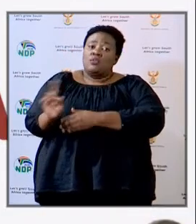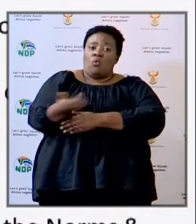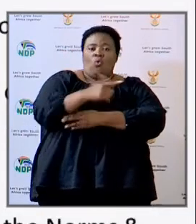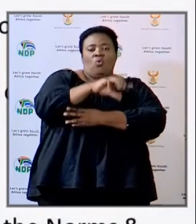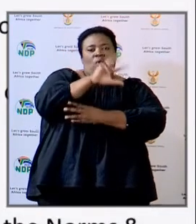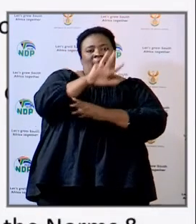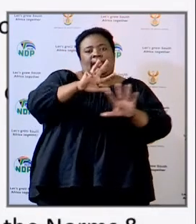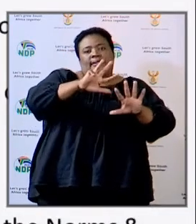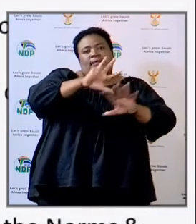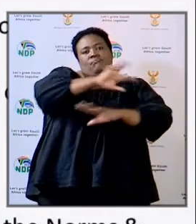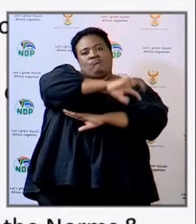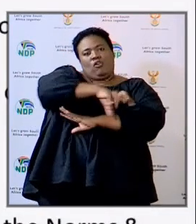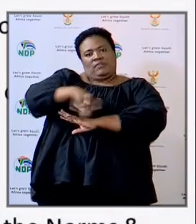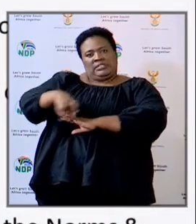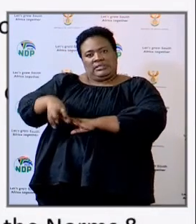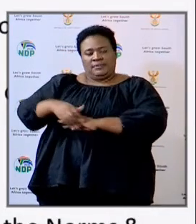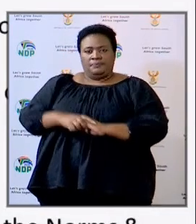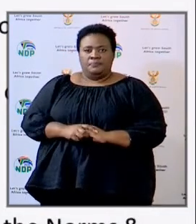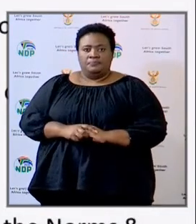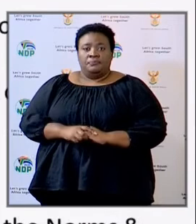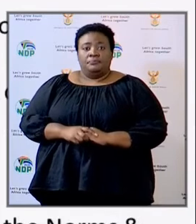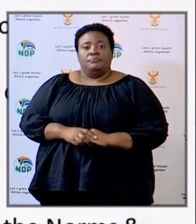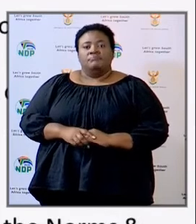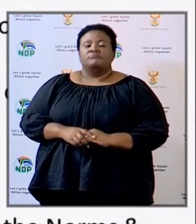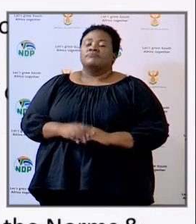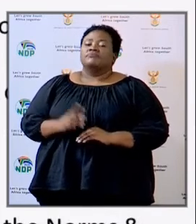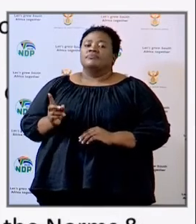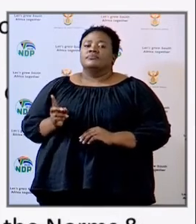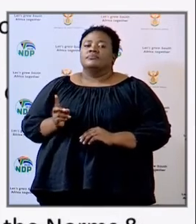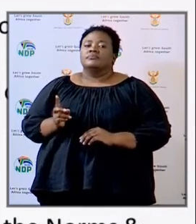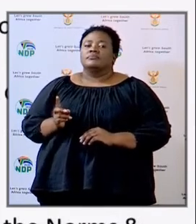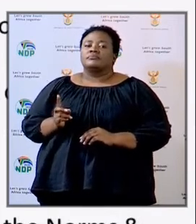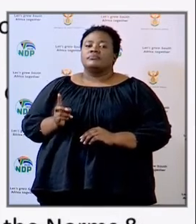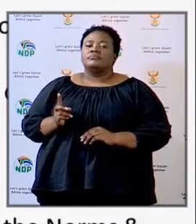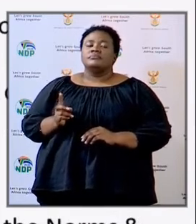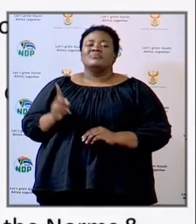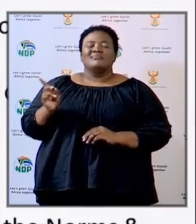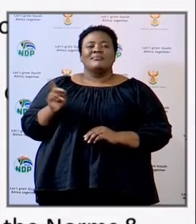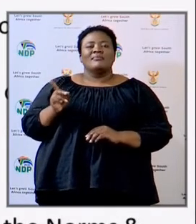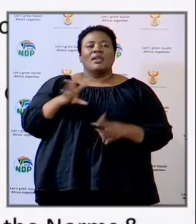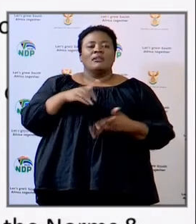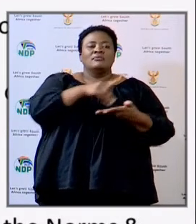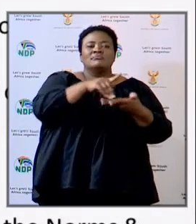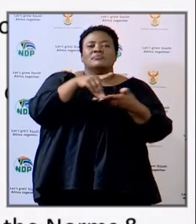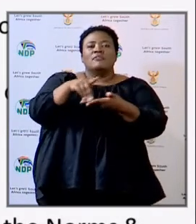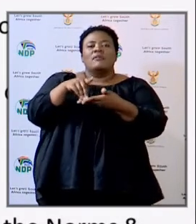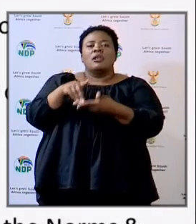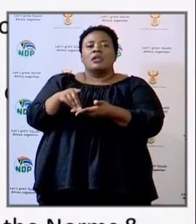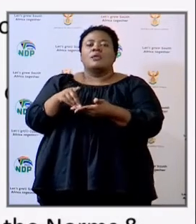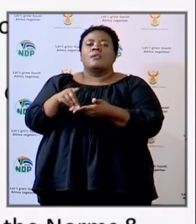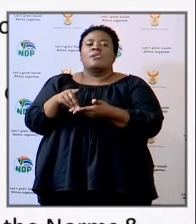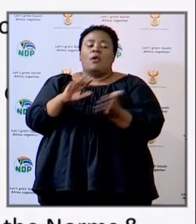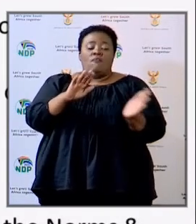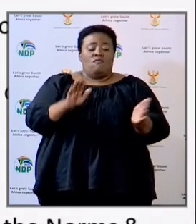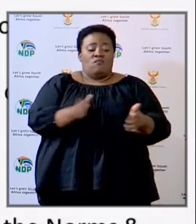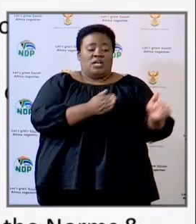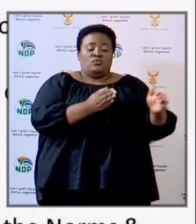all the nine provinces. Quickly, this is the delivery of the phase one